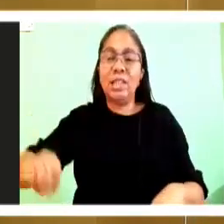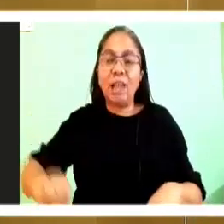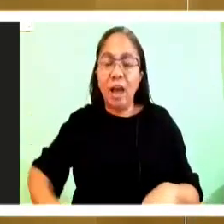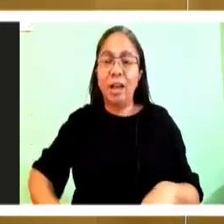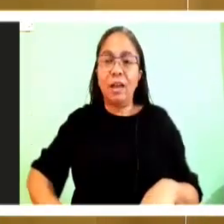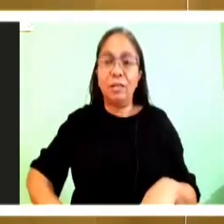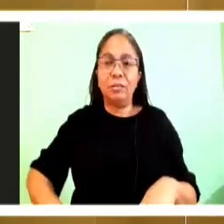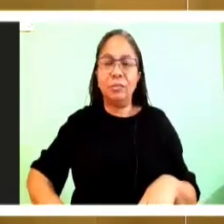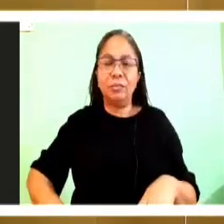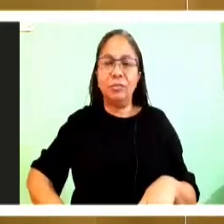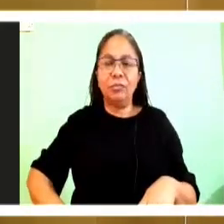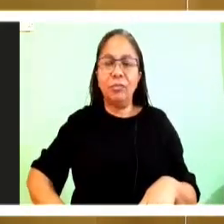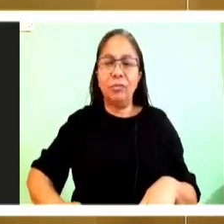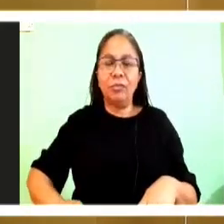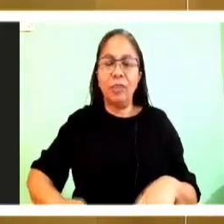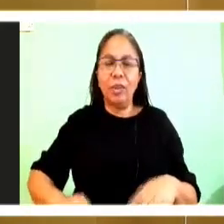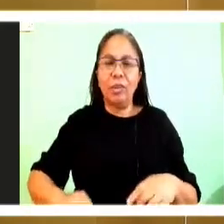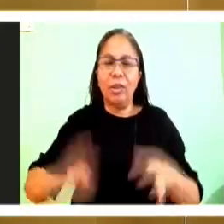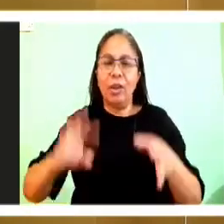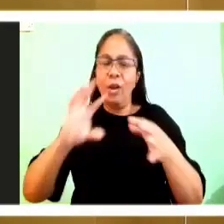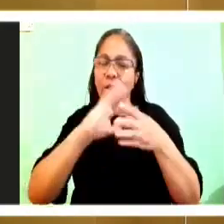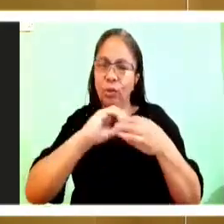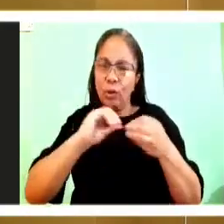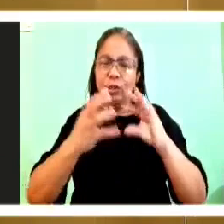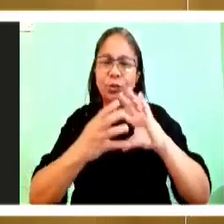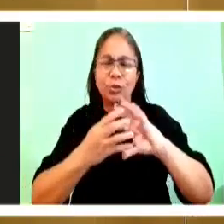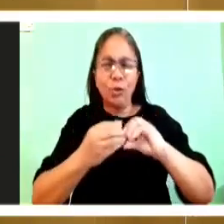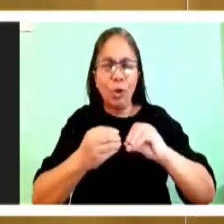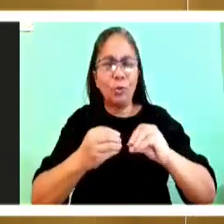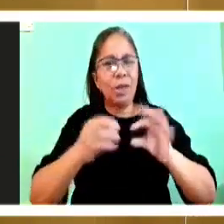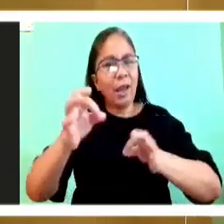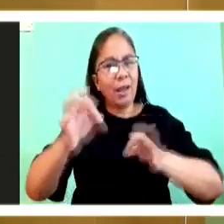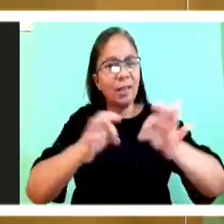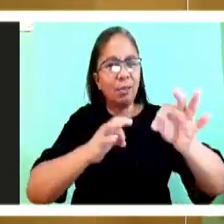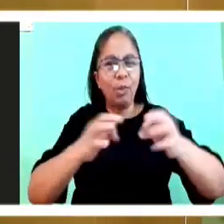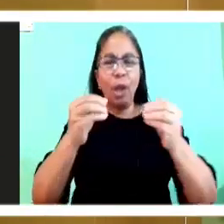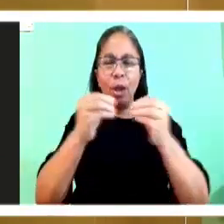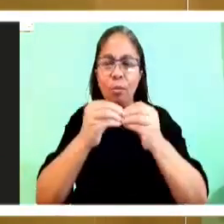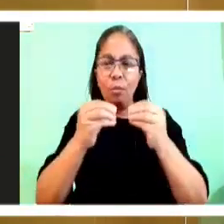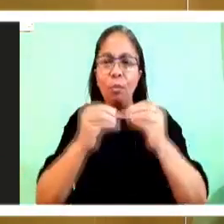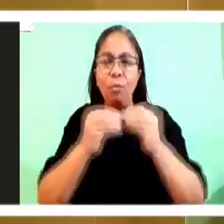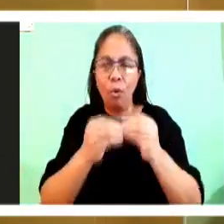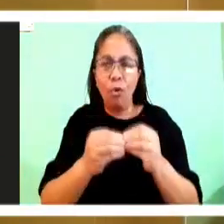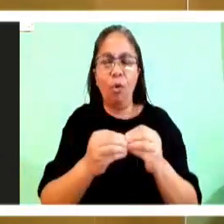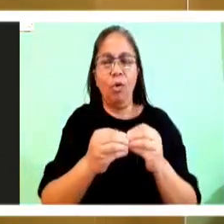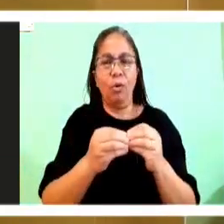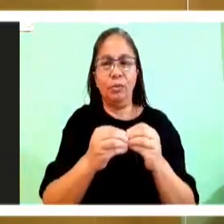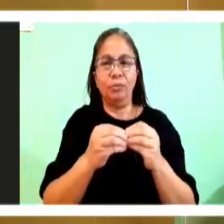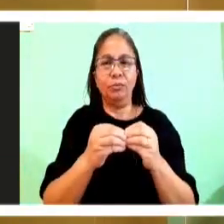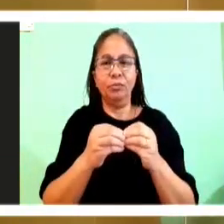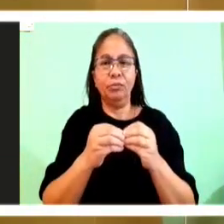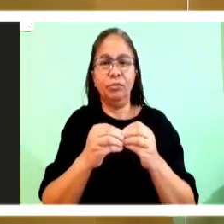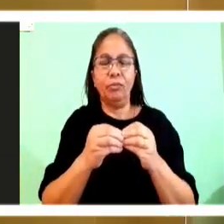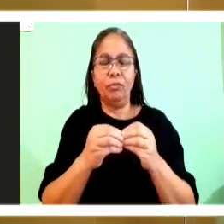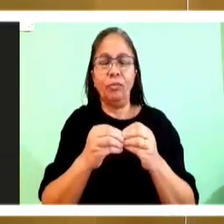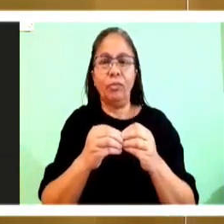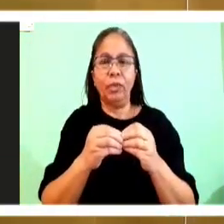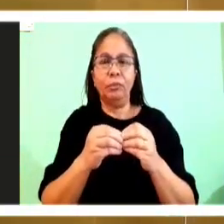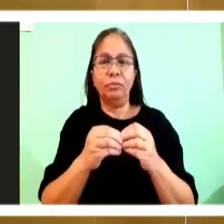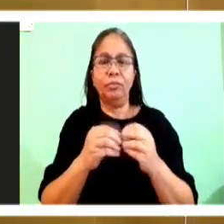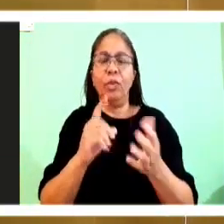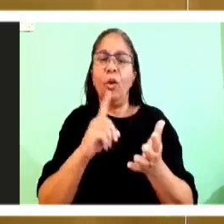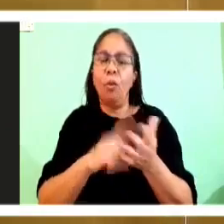back story tells us a lot more than the one text tells us. But what we do know